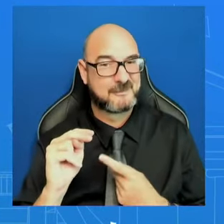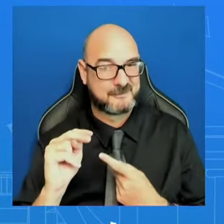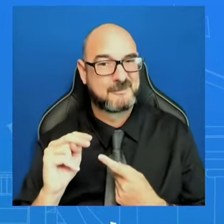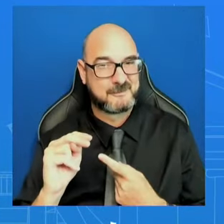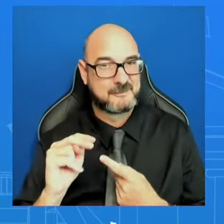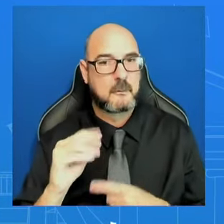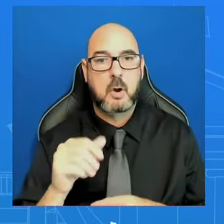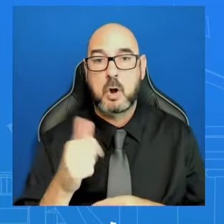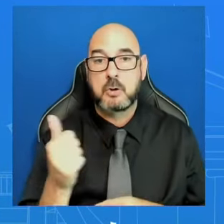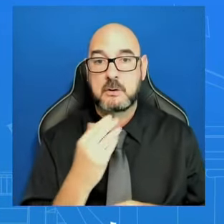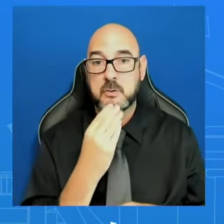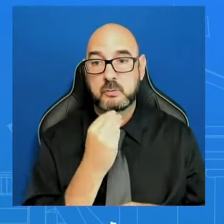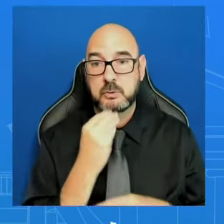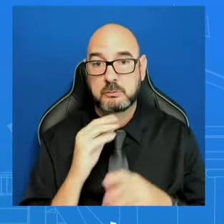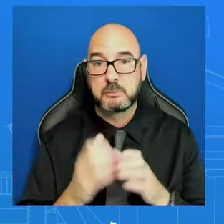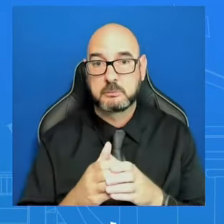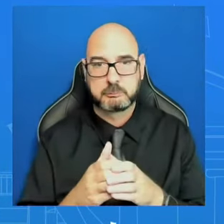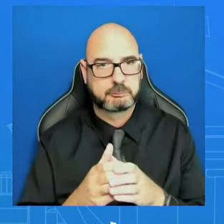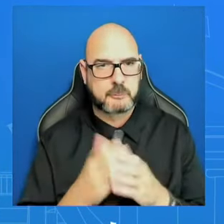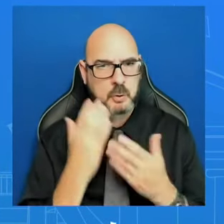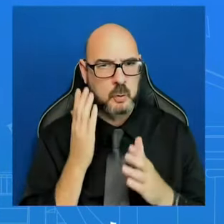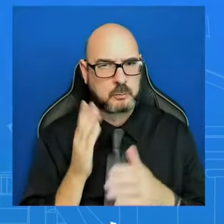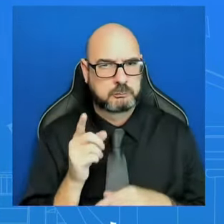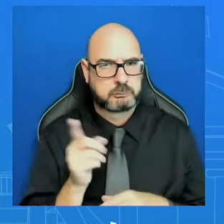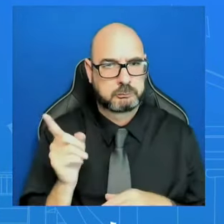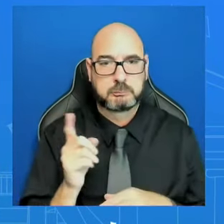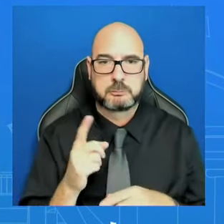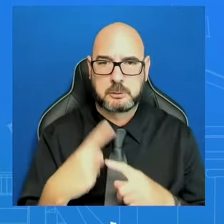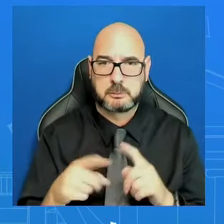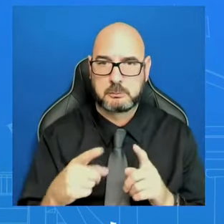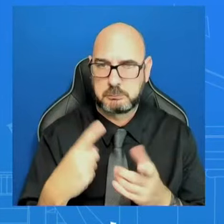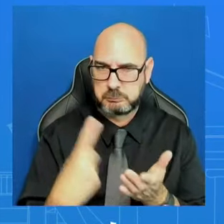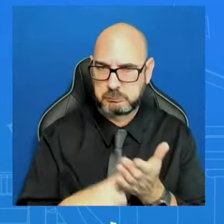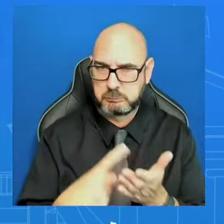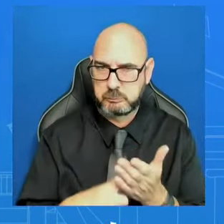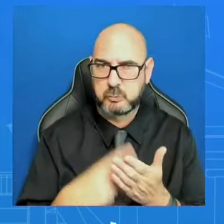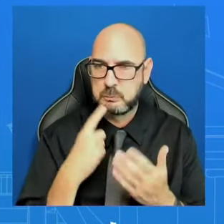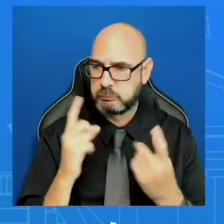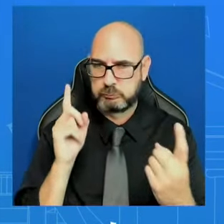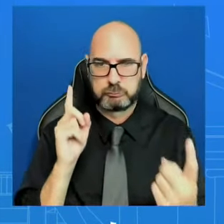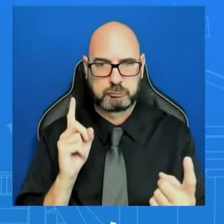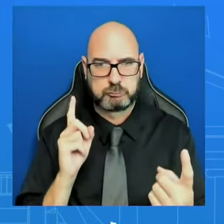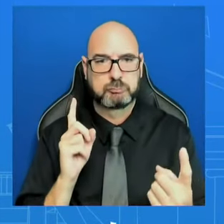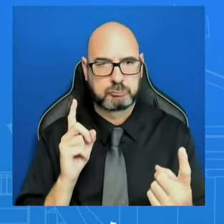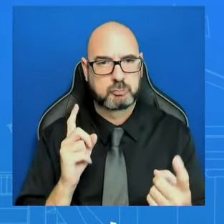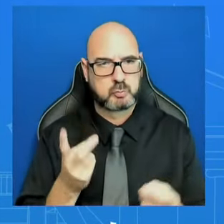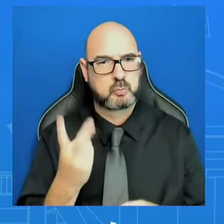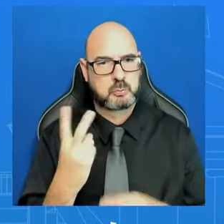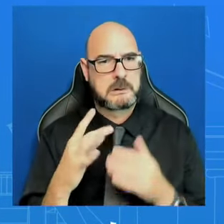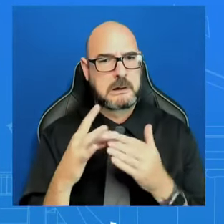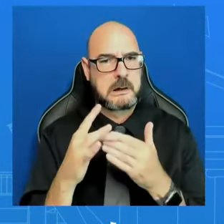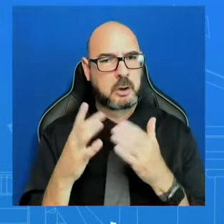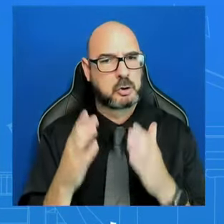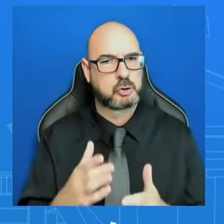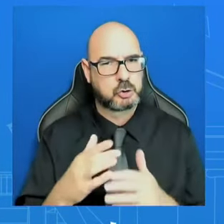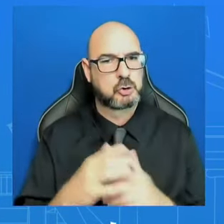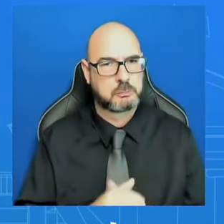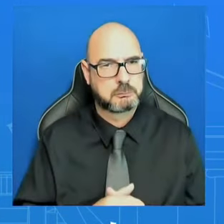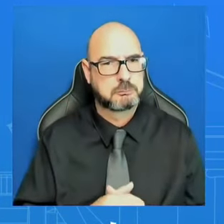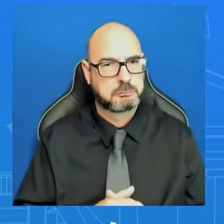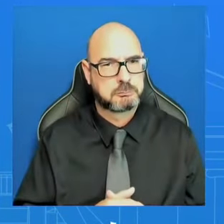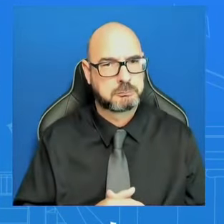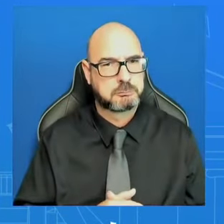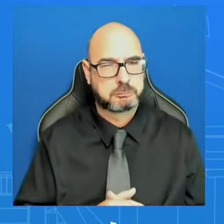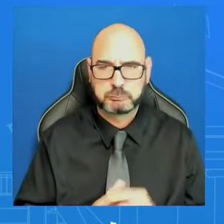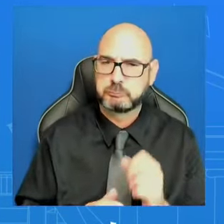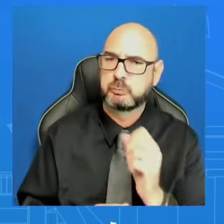discussion was between the two leaders. MJ. So, Admiral, you're not specifying what concrete steps